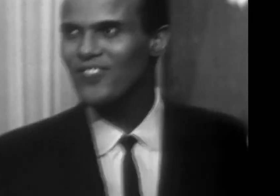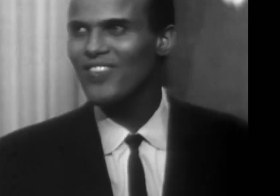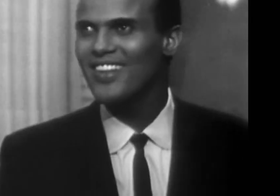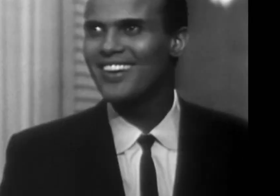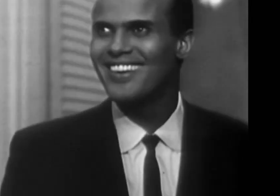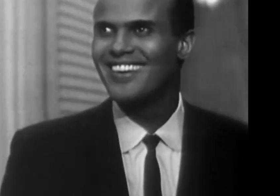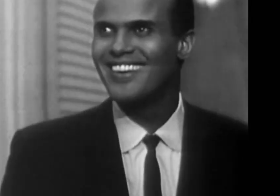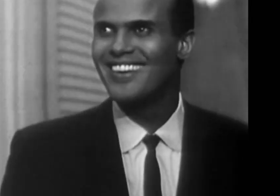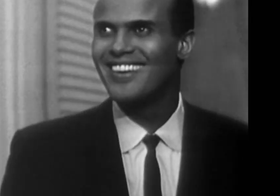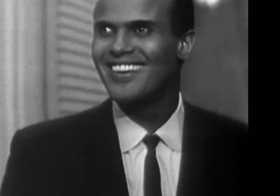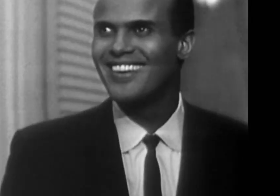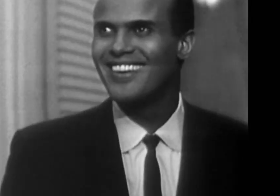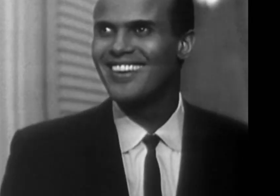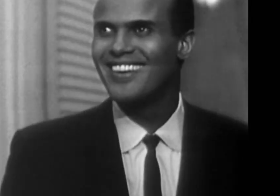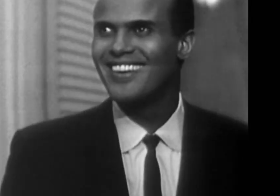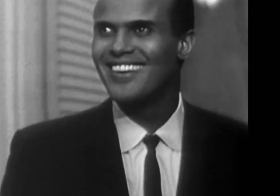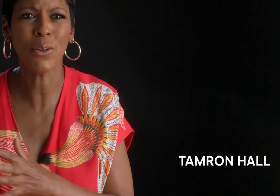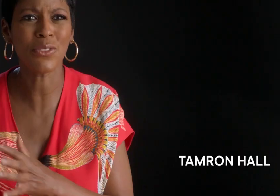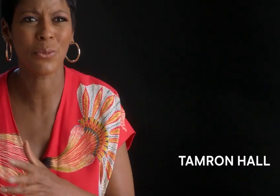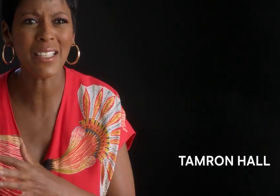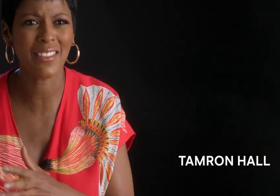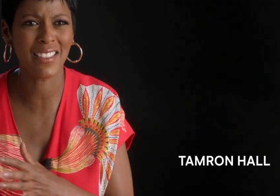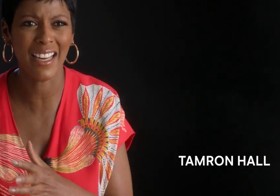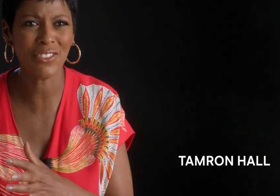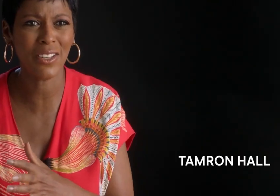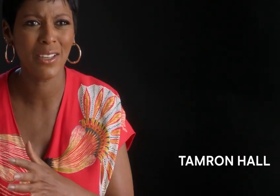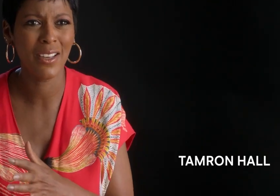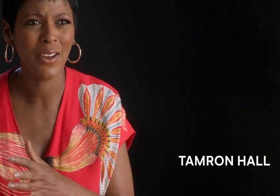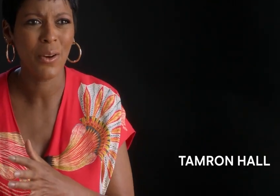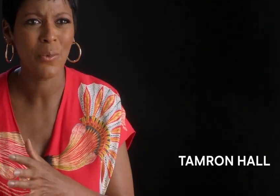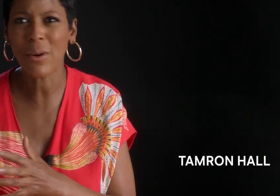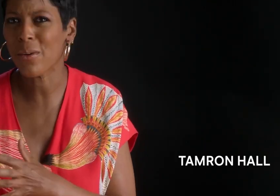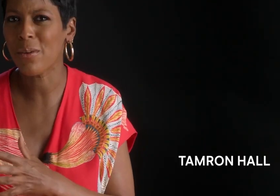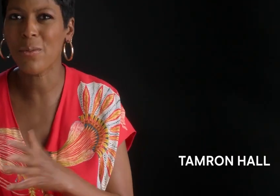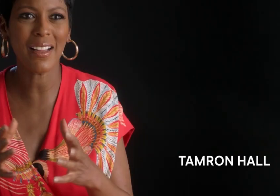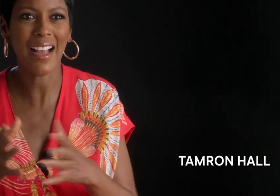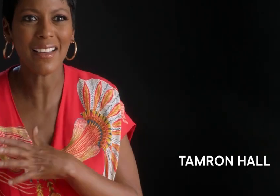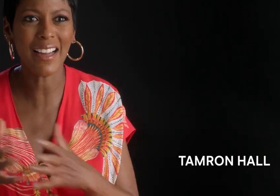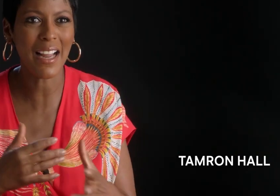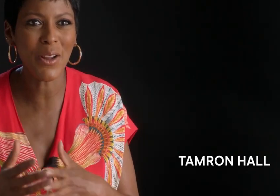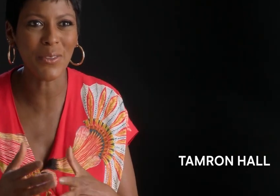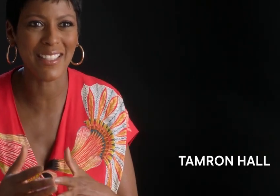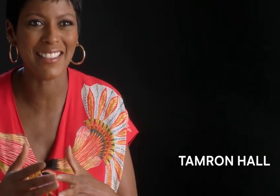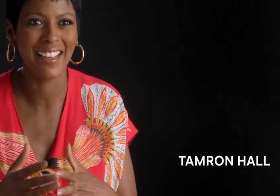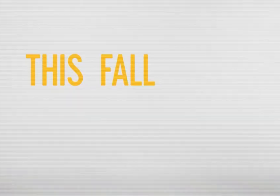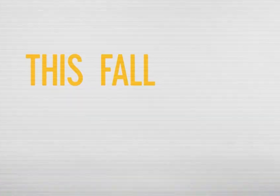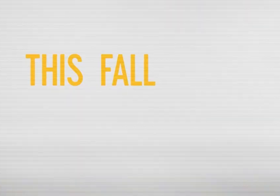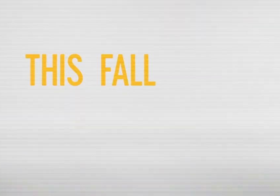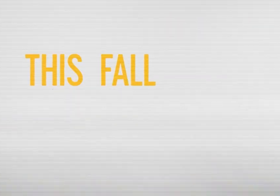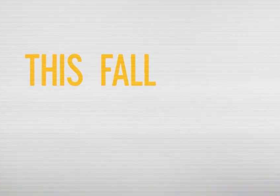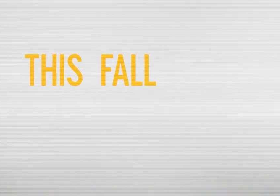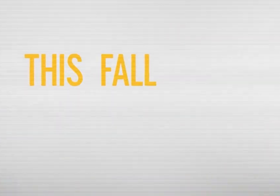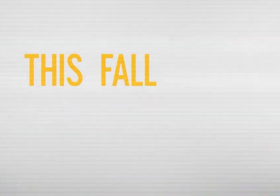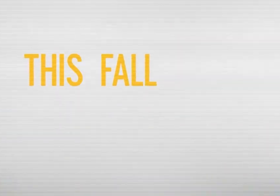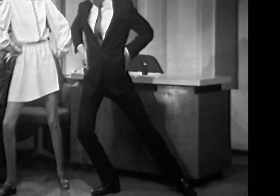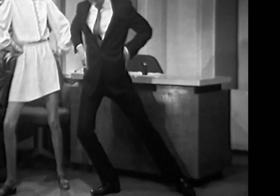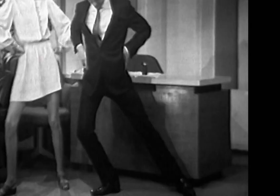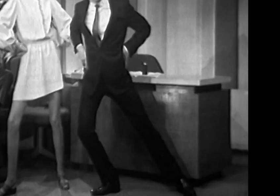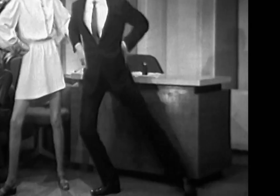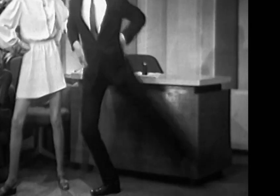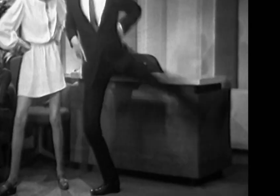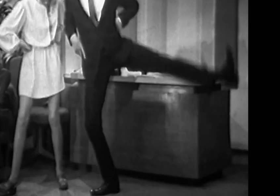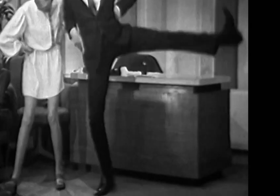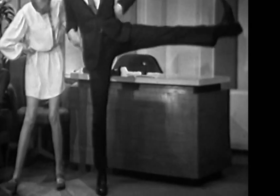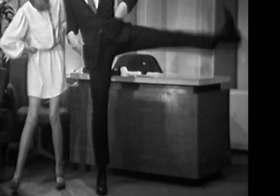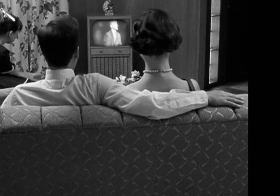Here he comes. Wait a minute. Harry Belafondi hosted a week of The Tonight Show? What? What? How did I not know this? Harry